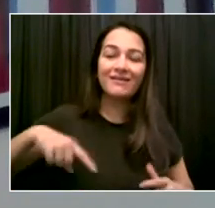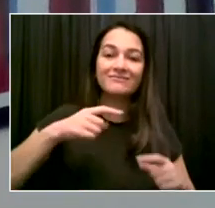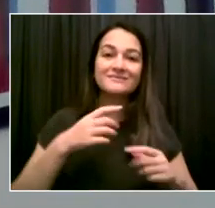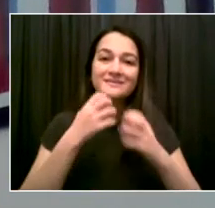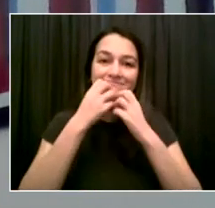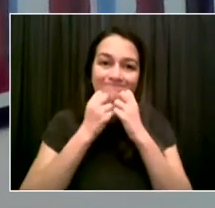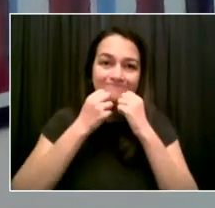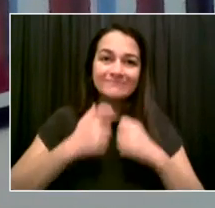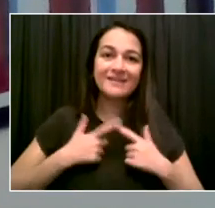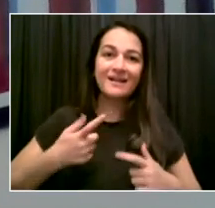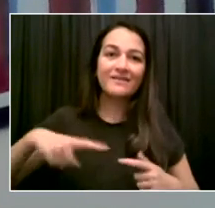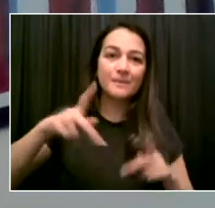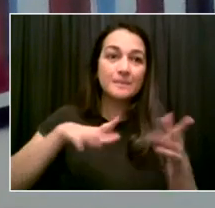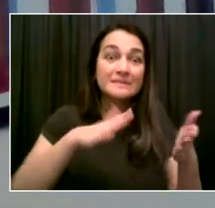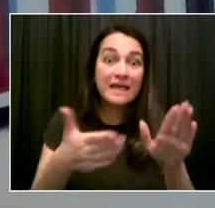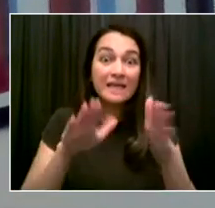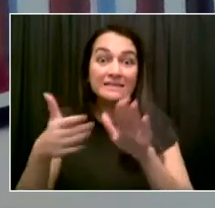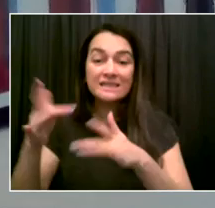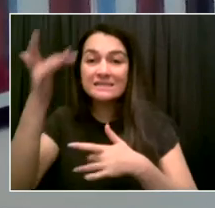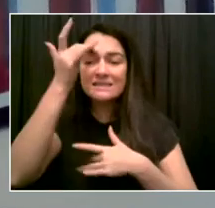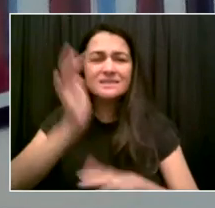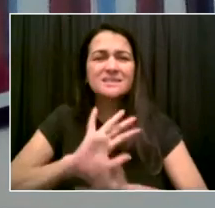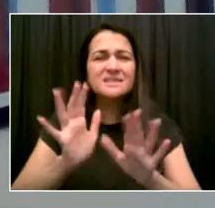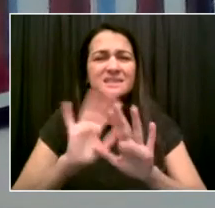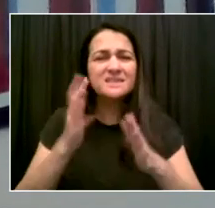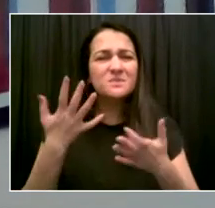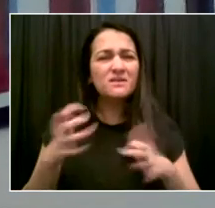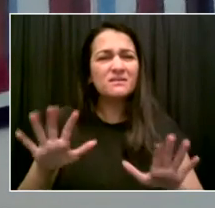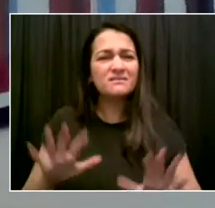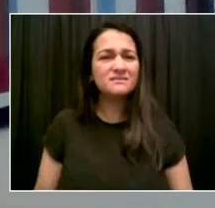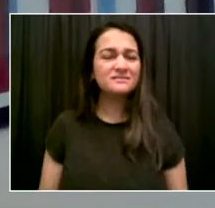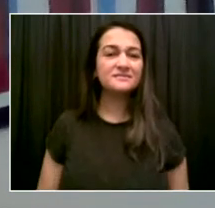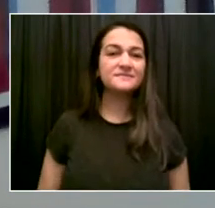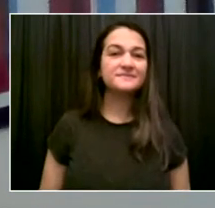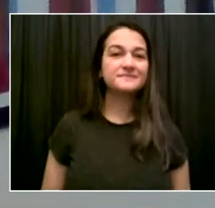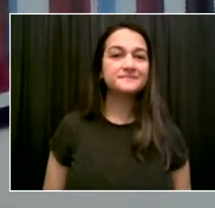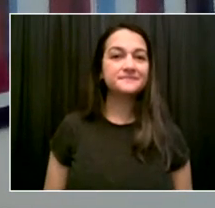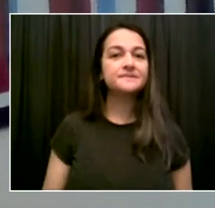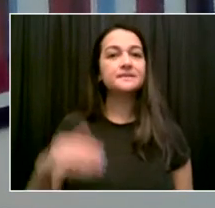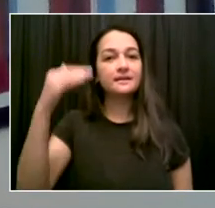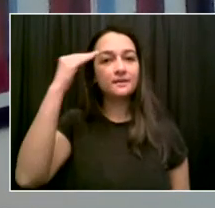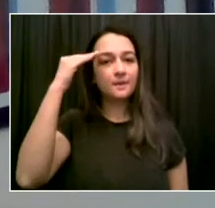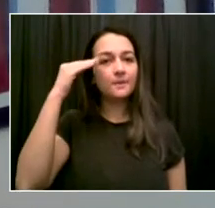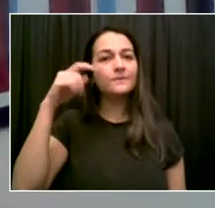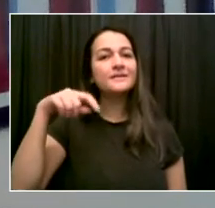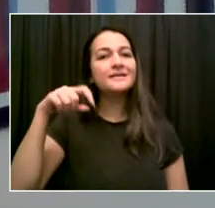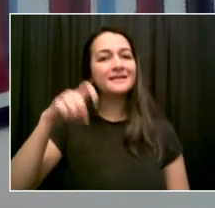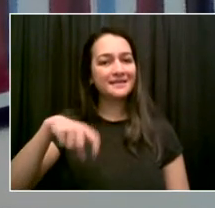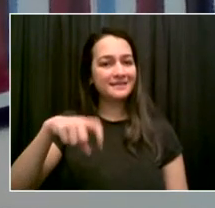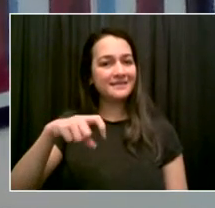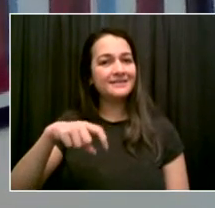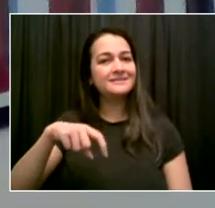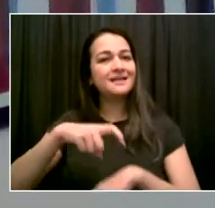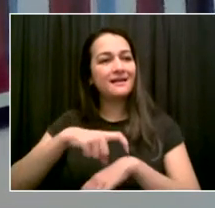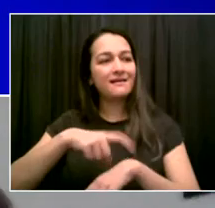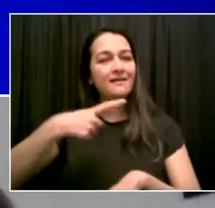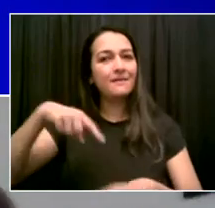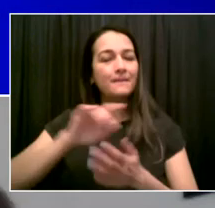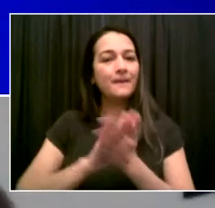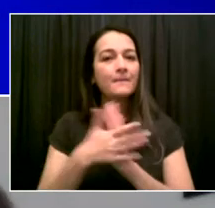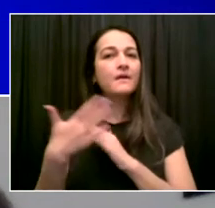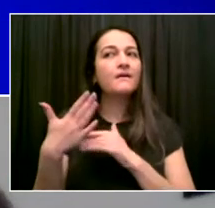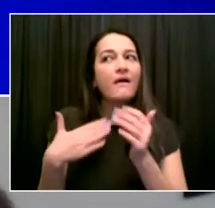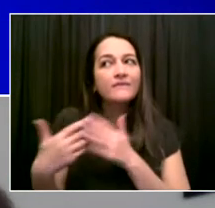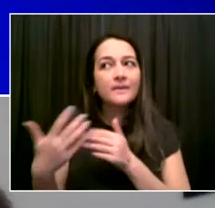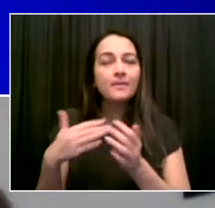communicate it, to build support, and you can count on me as an ally in that fight. Thank you again for having me and for making this important policy change.